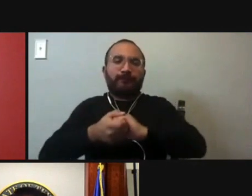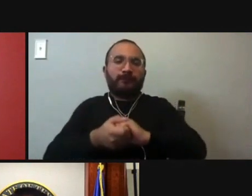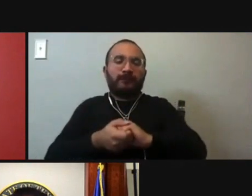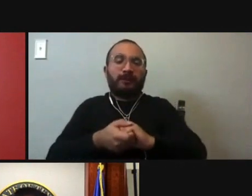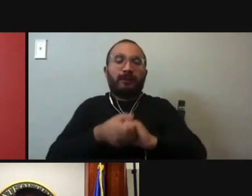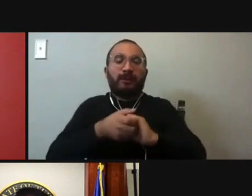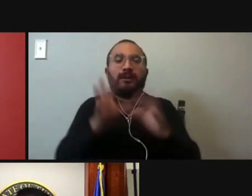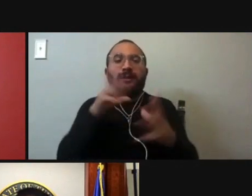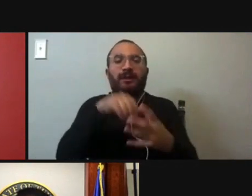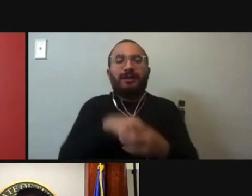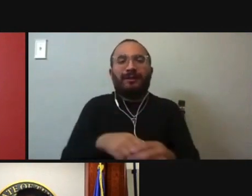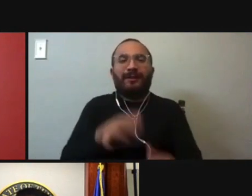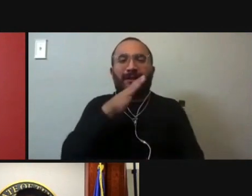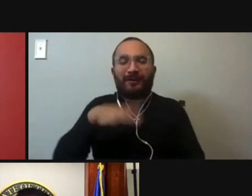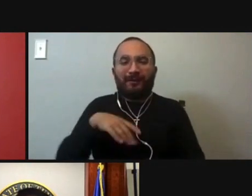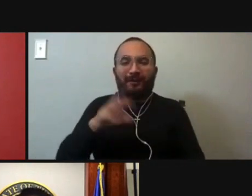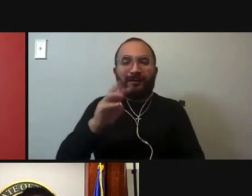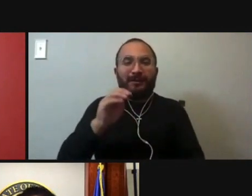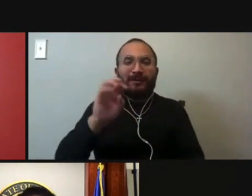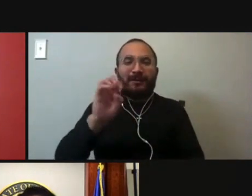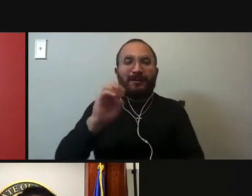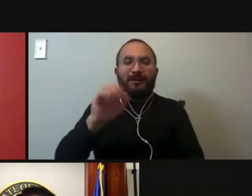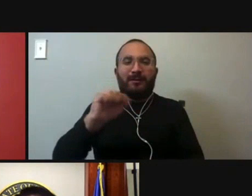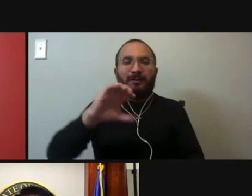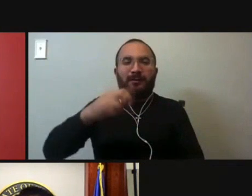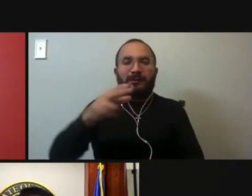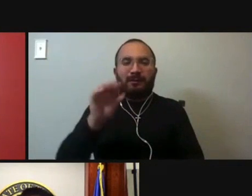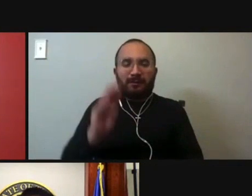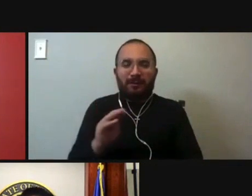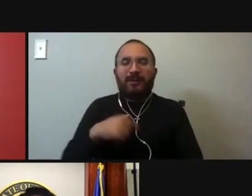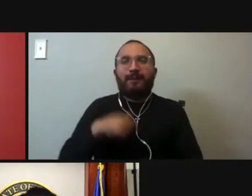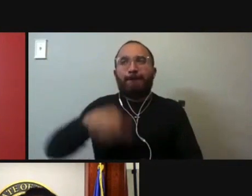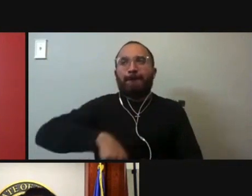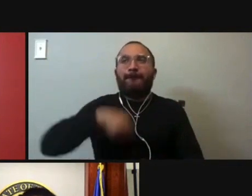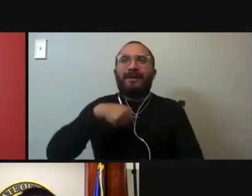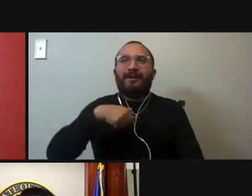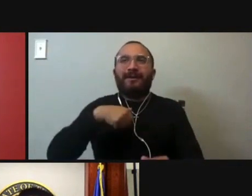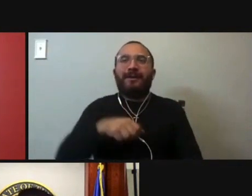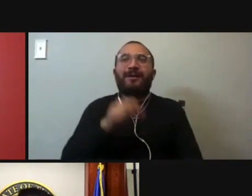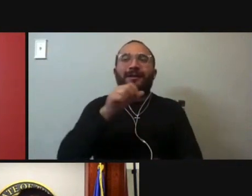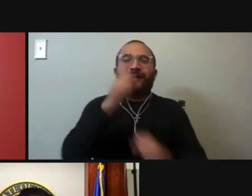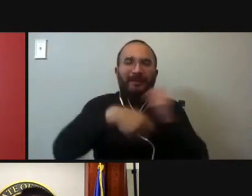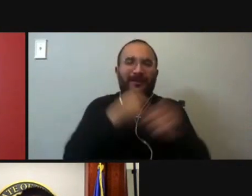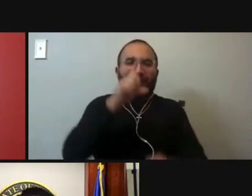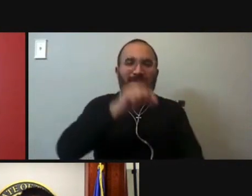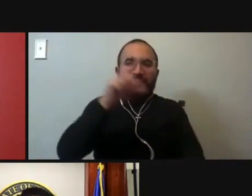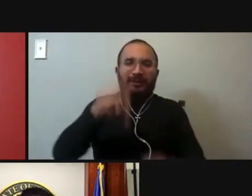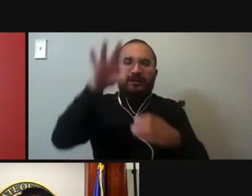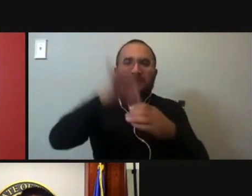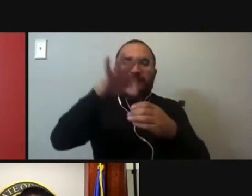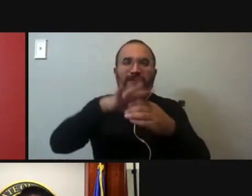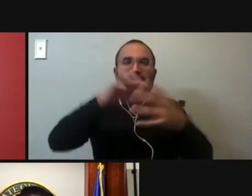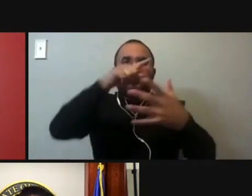and so many others. I'm just again, very proud to be on this 2020 ballot that I think is an